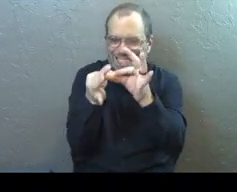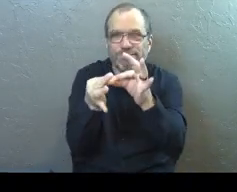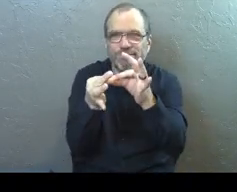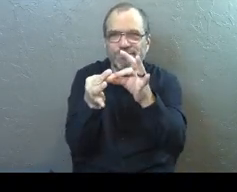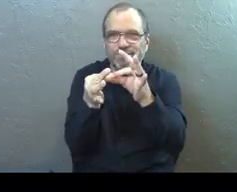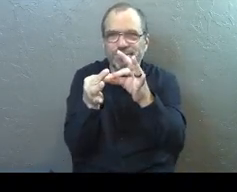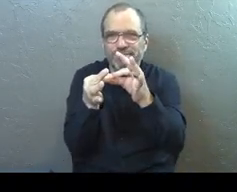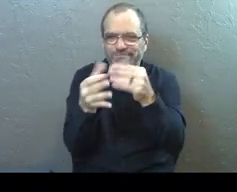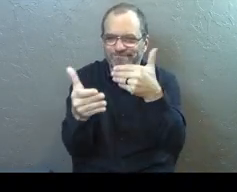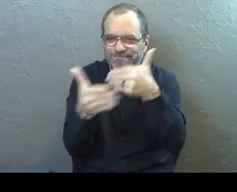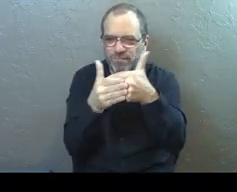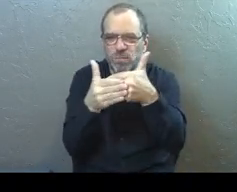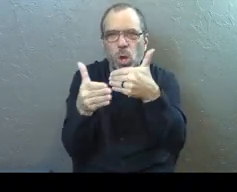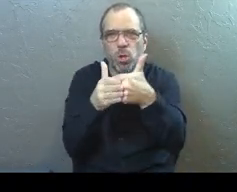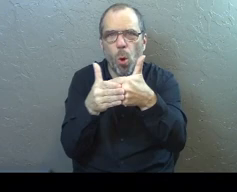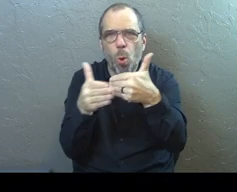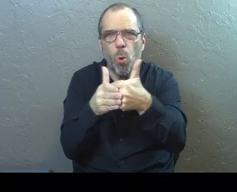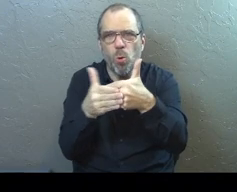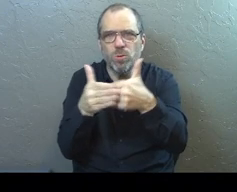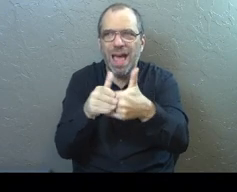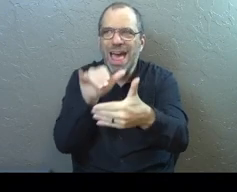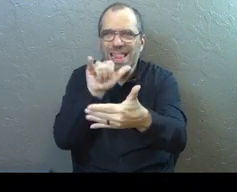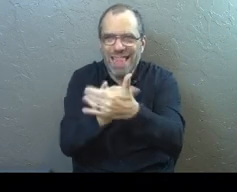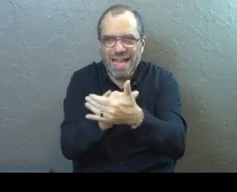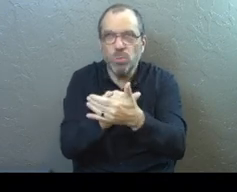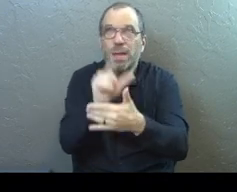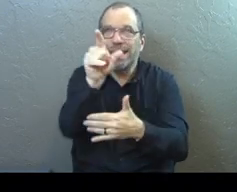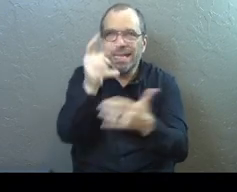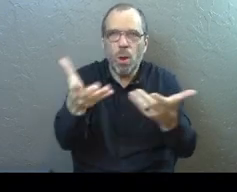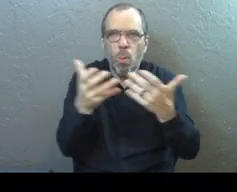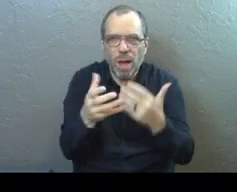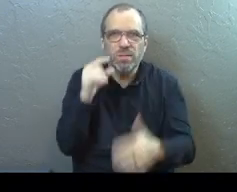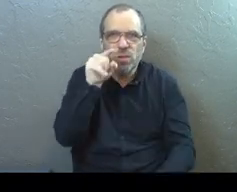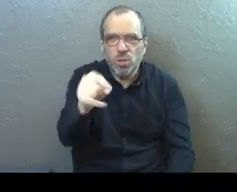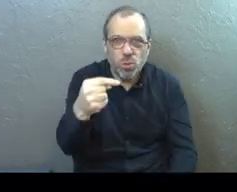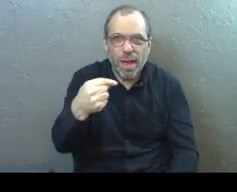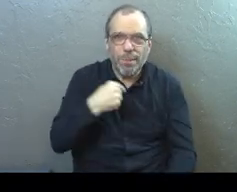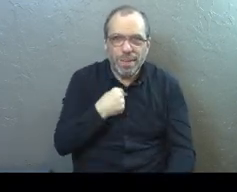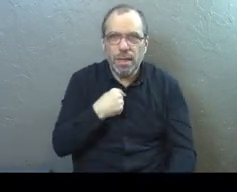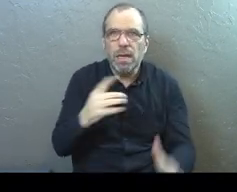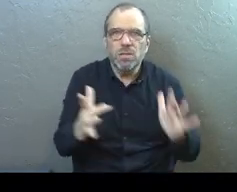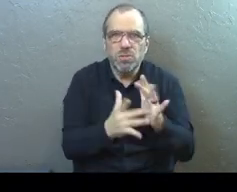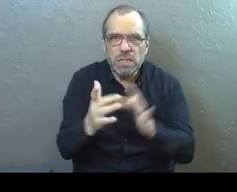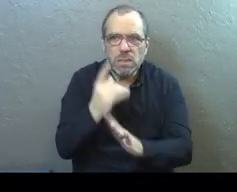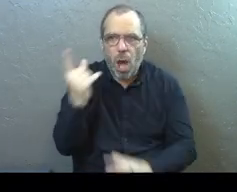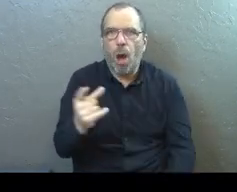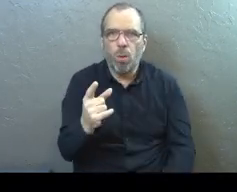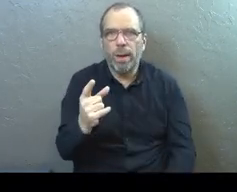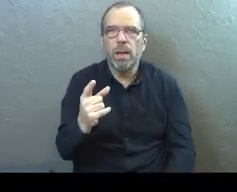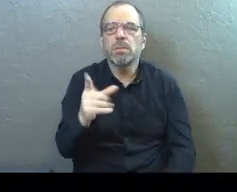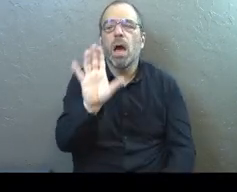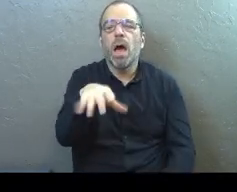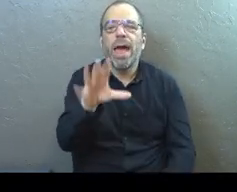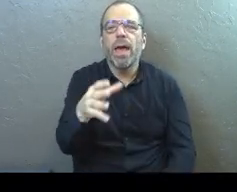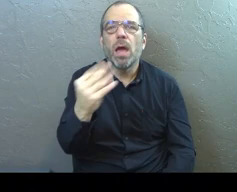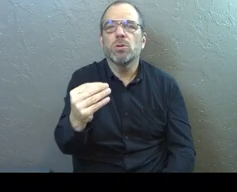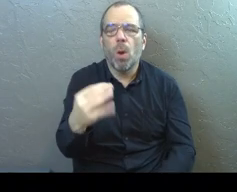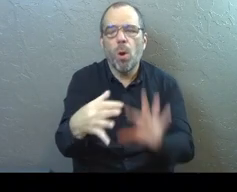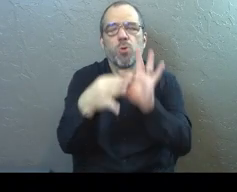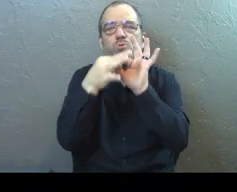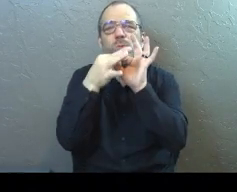got to be close. That's what he wants for us. Jesus is always pointing us to